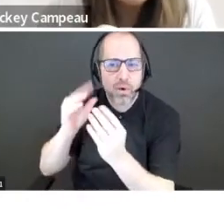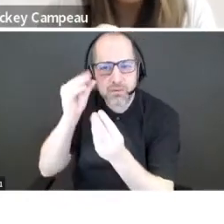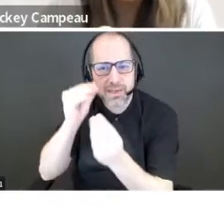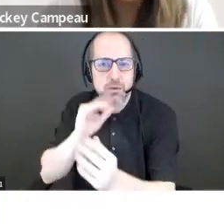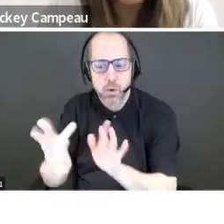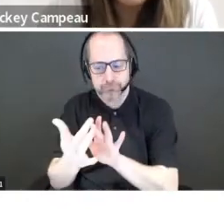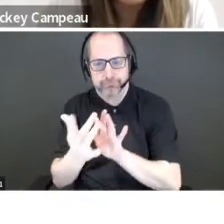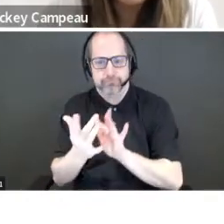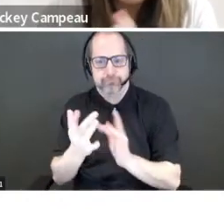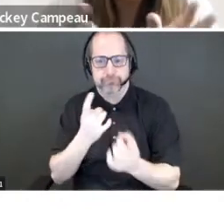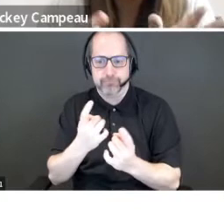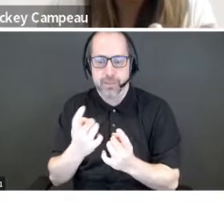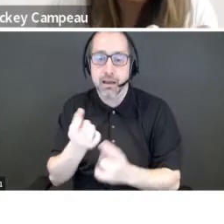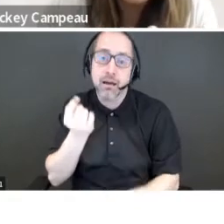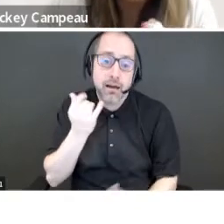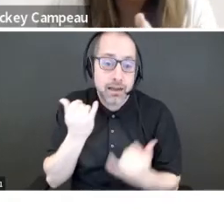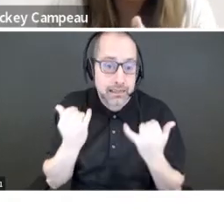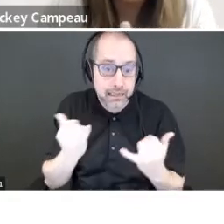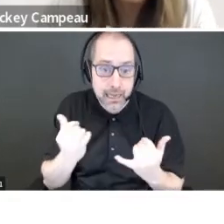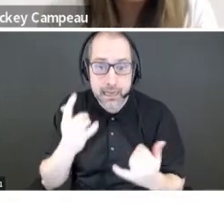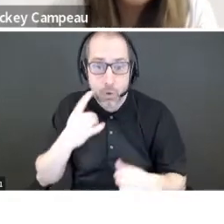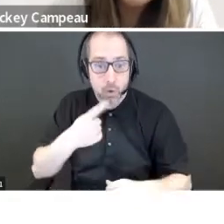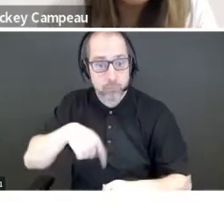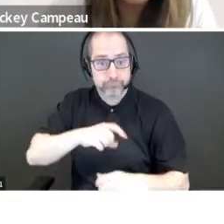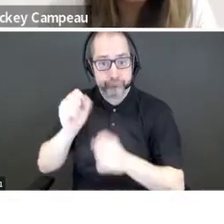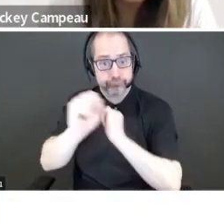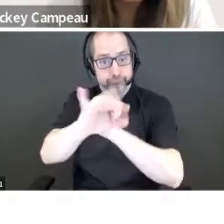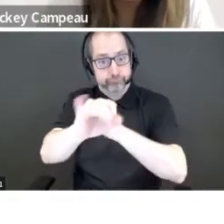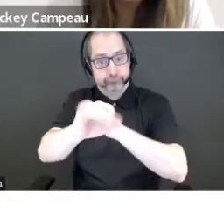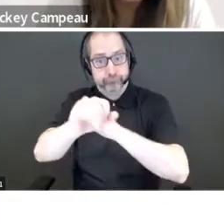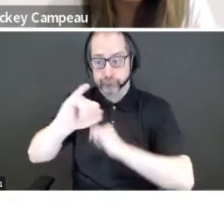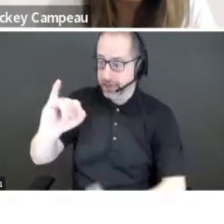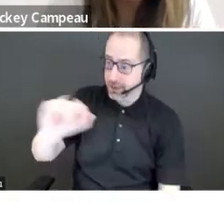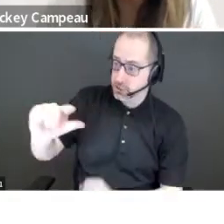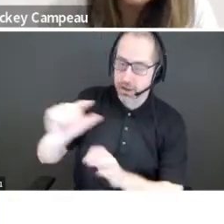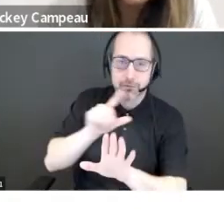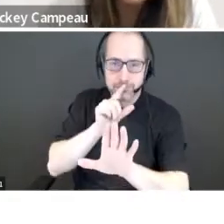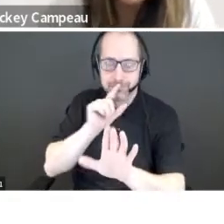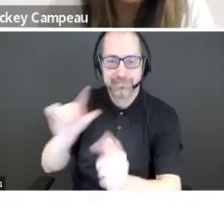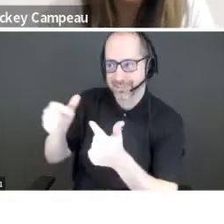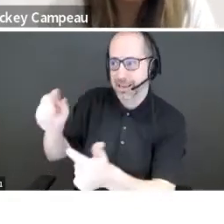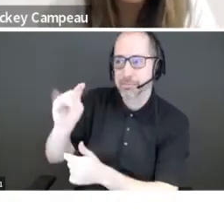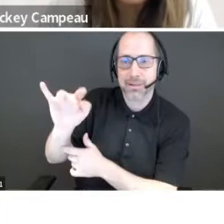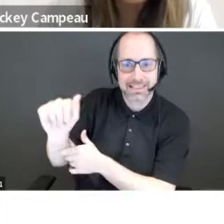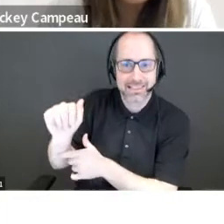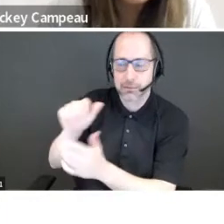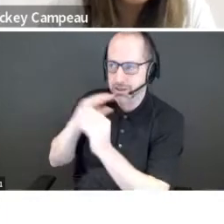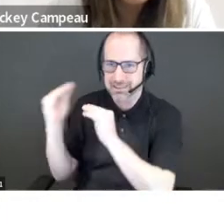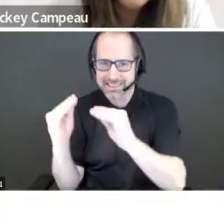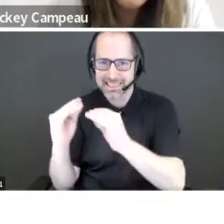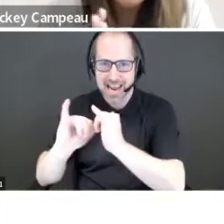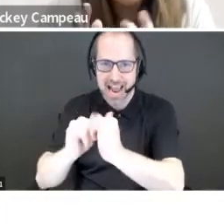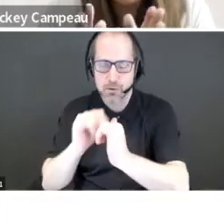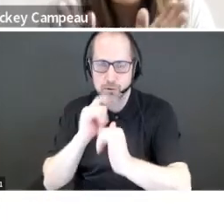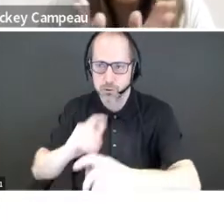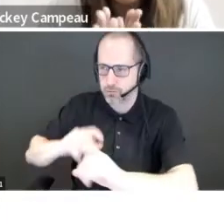But you're not here to hear, you're not here today to hear about us. You're here to listen to Melissa and learn about pitch coaching. So